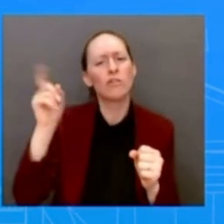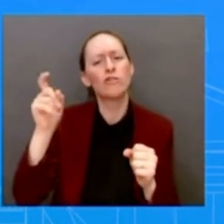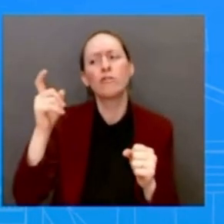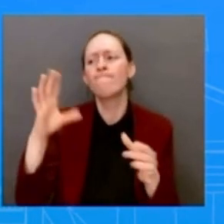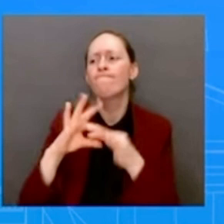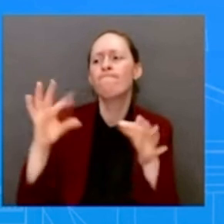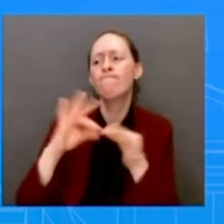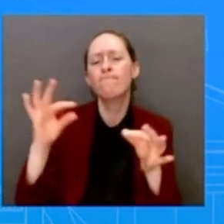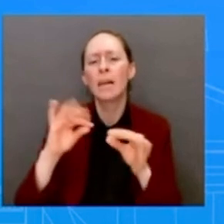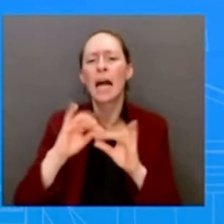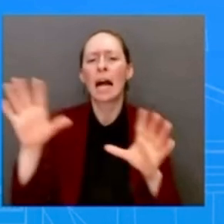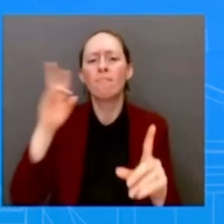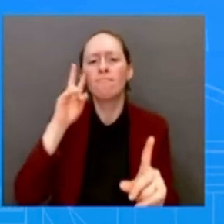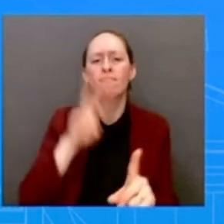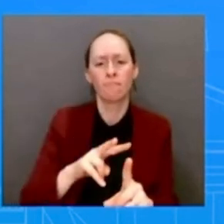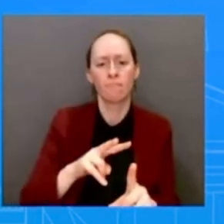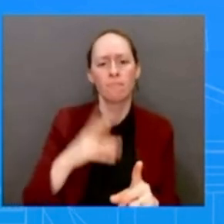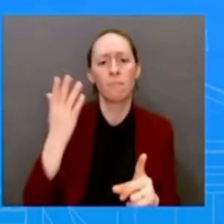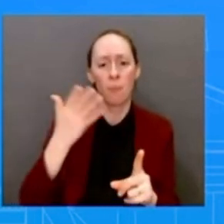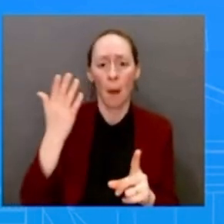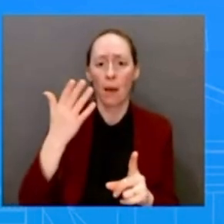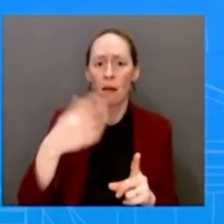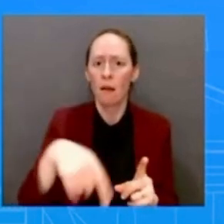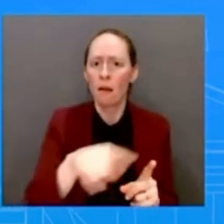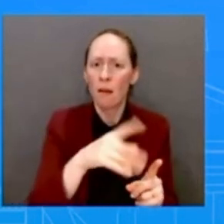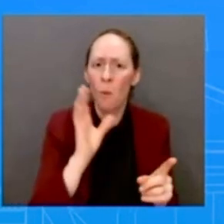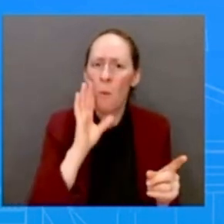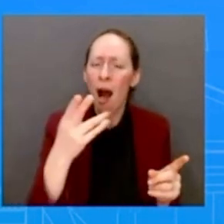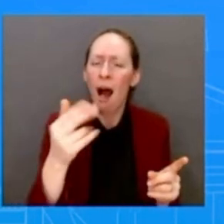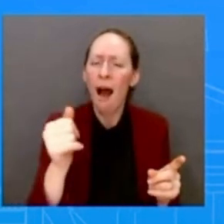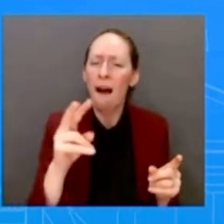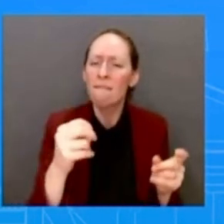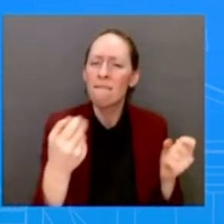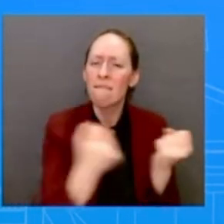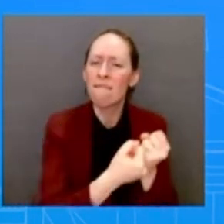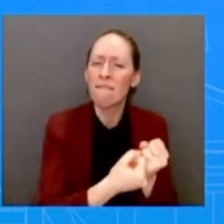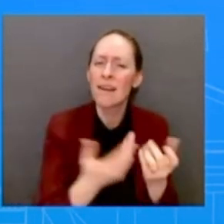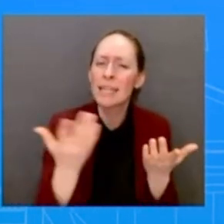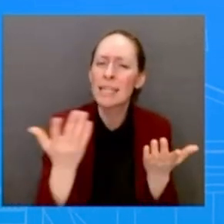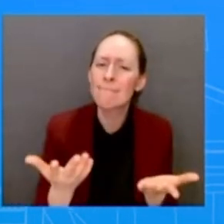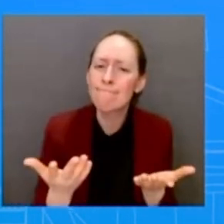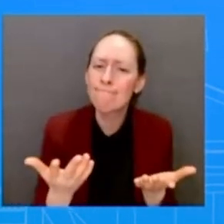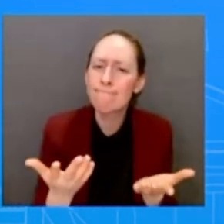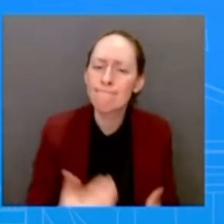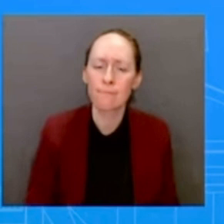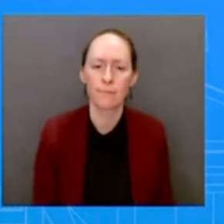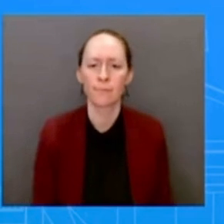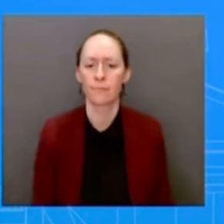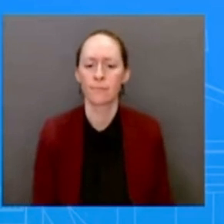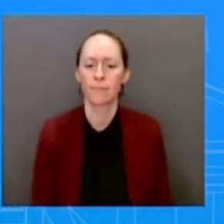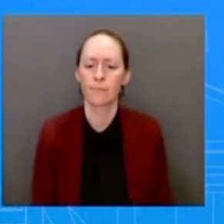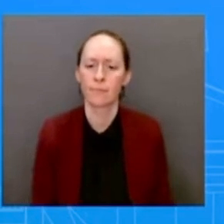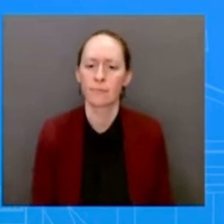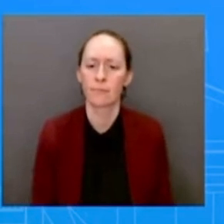I think it was around the State of the Union, I think that's when the SAP came out, we were very clear on where